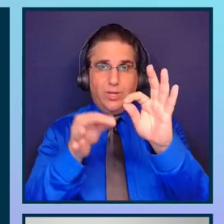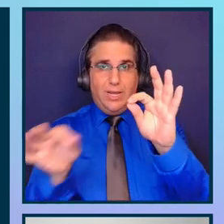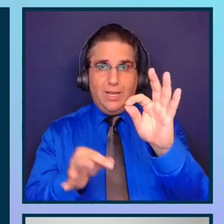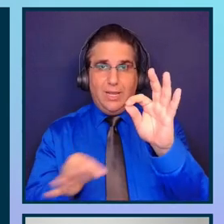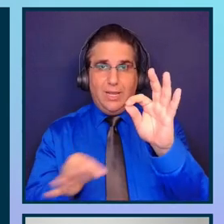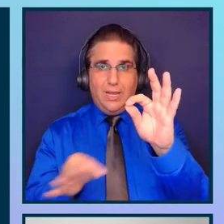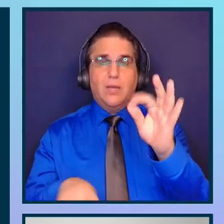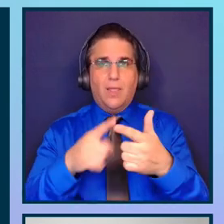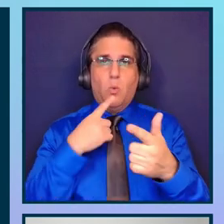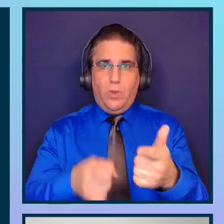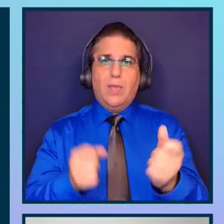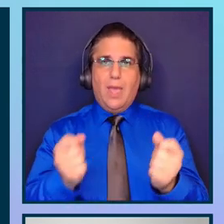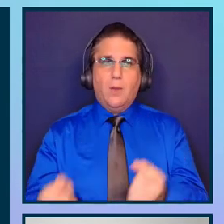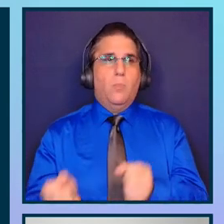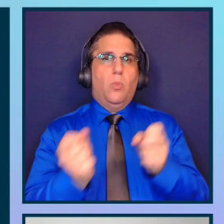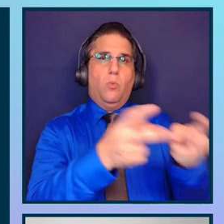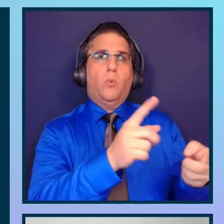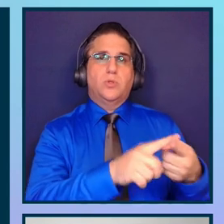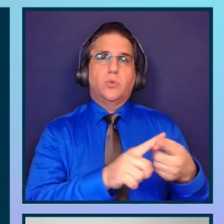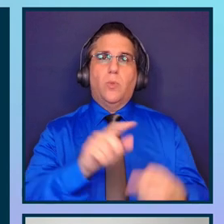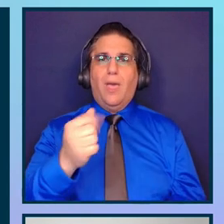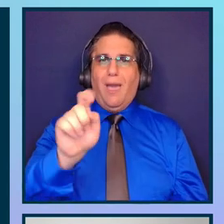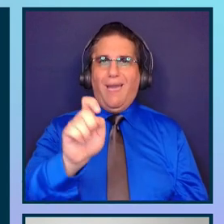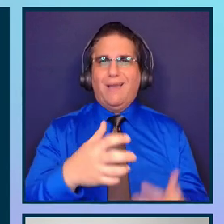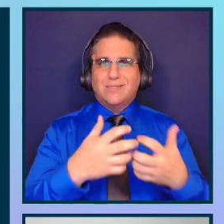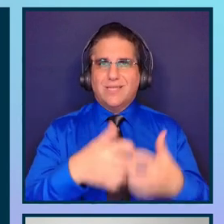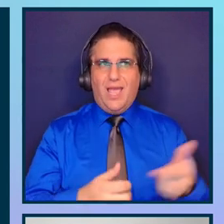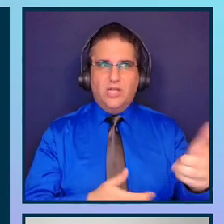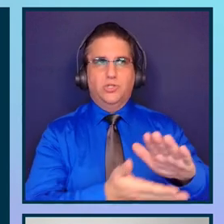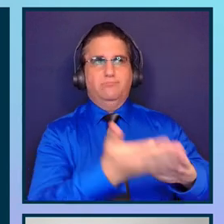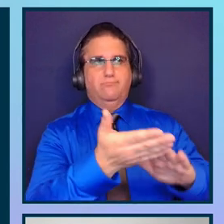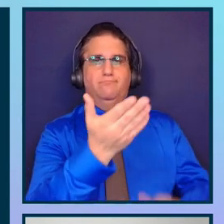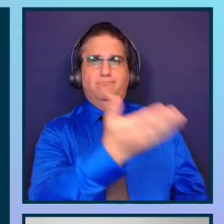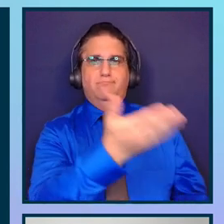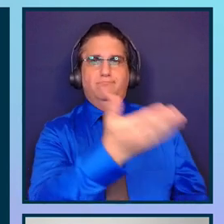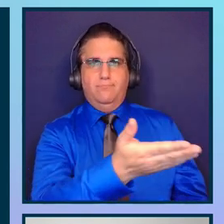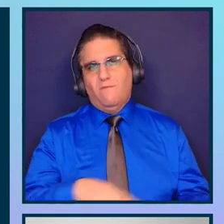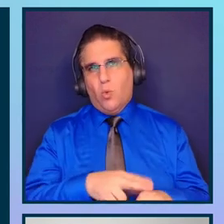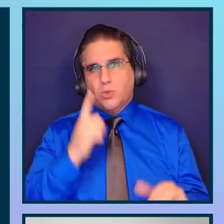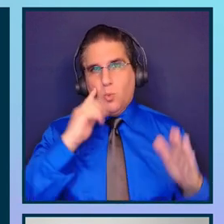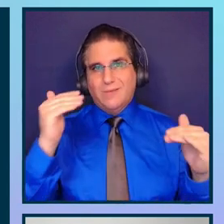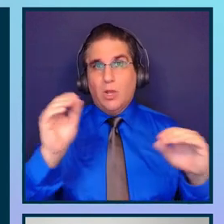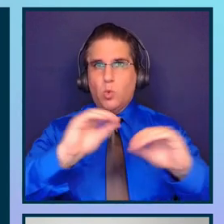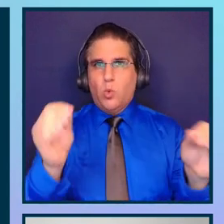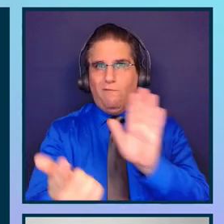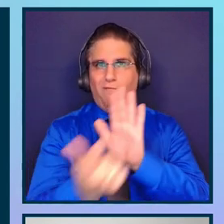we can throw it to the AXE engine. And of course, we expect to have no violations.